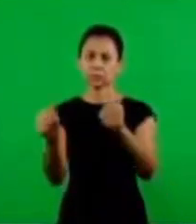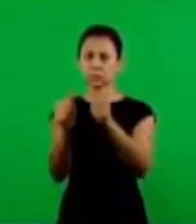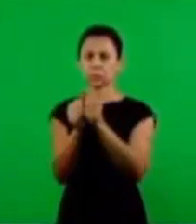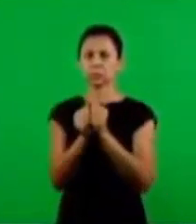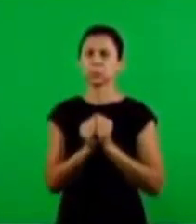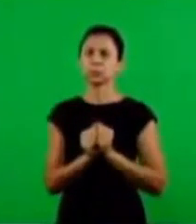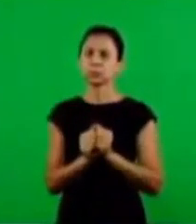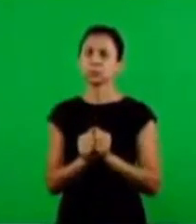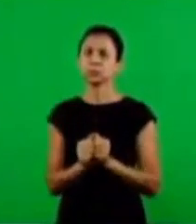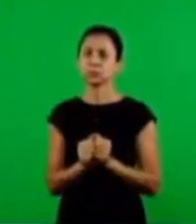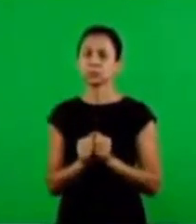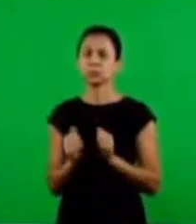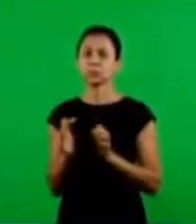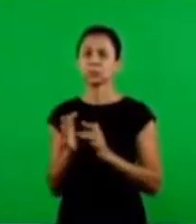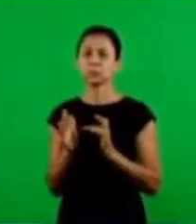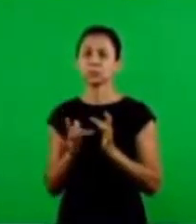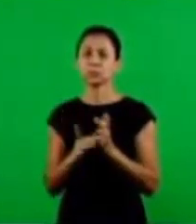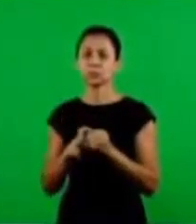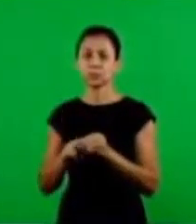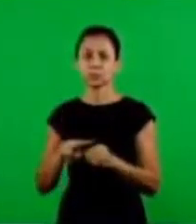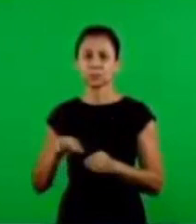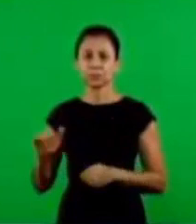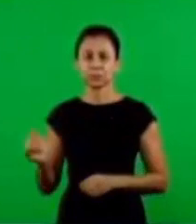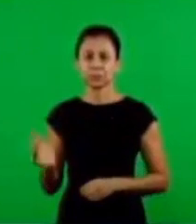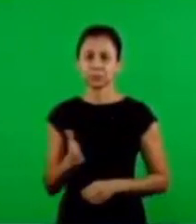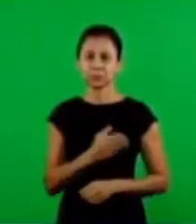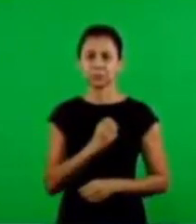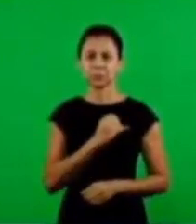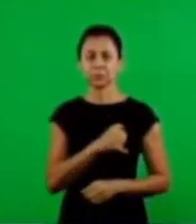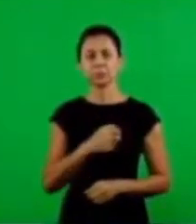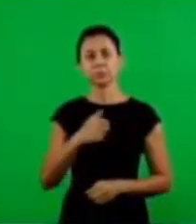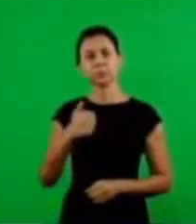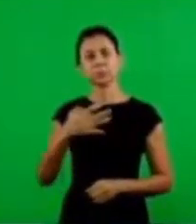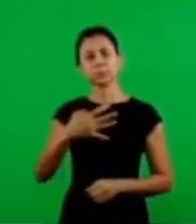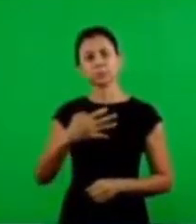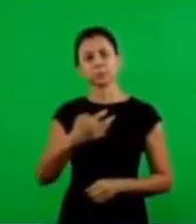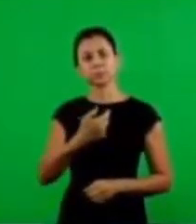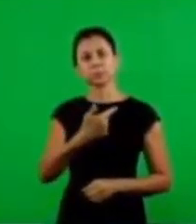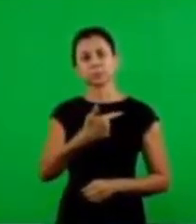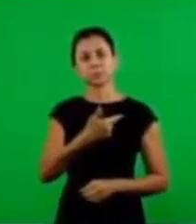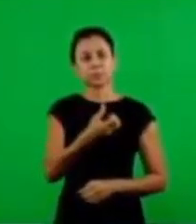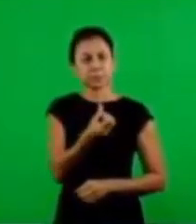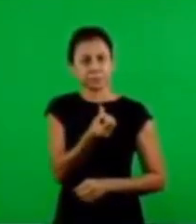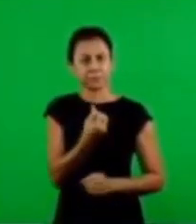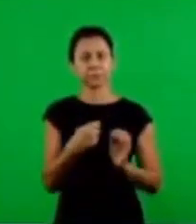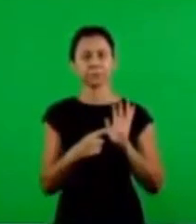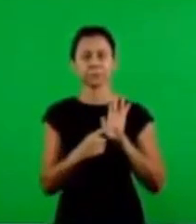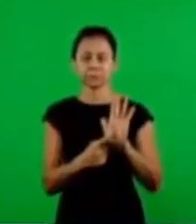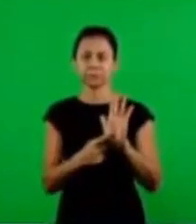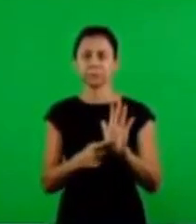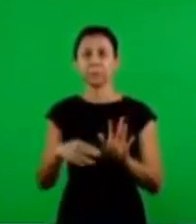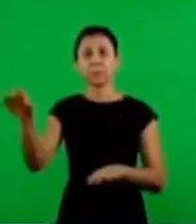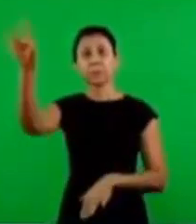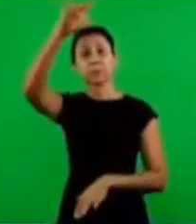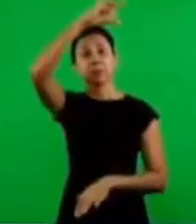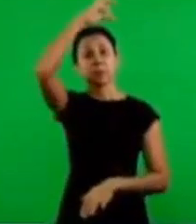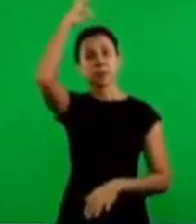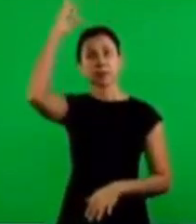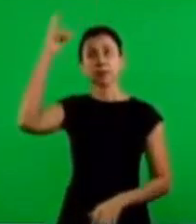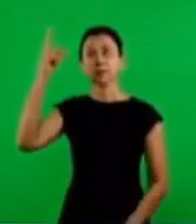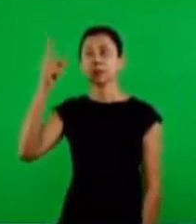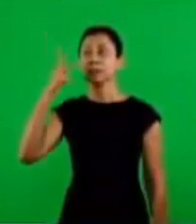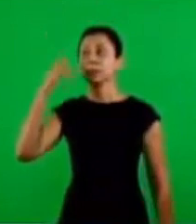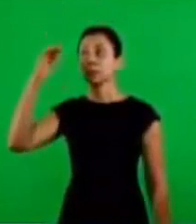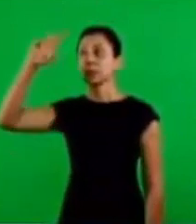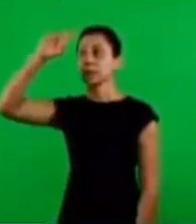forever with us. So in the text in John 14, verse 26, the Lord